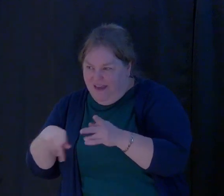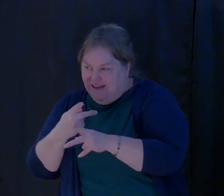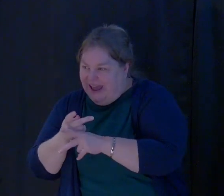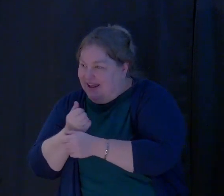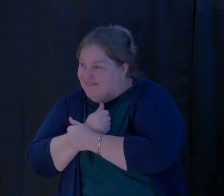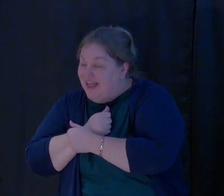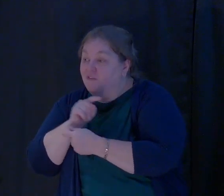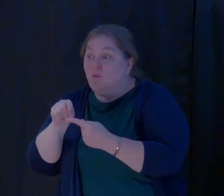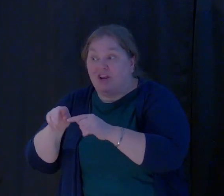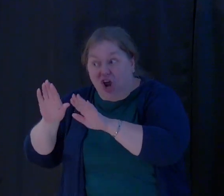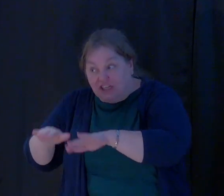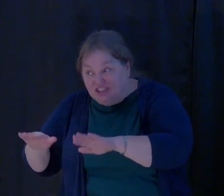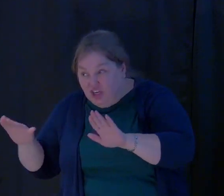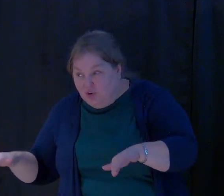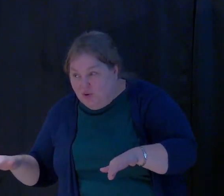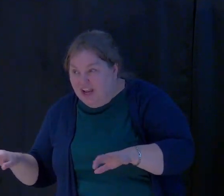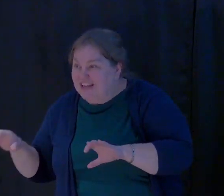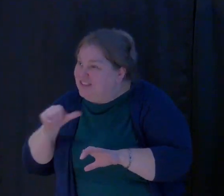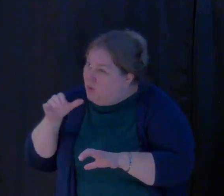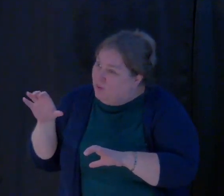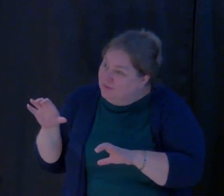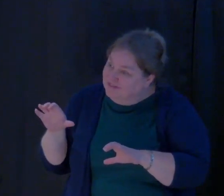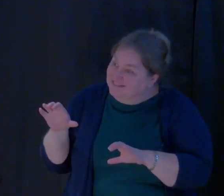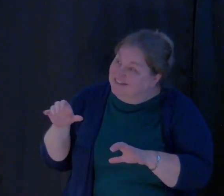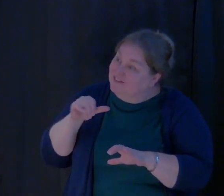Because when our children don't do